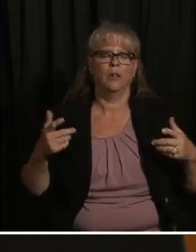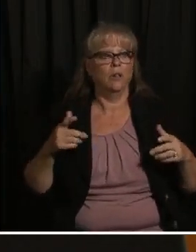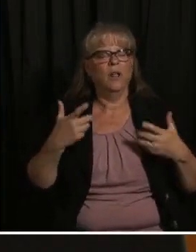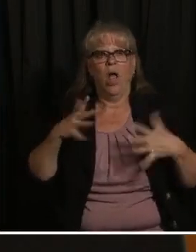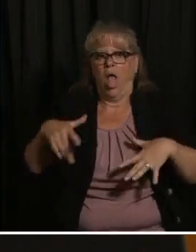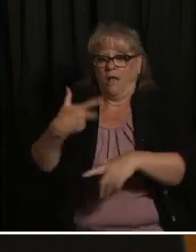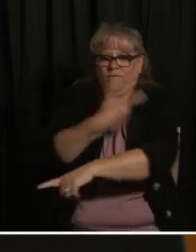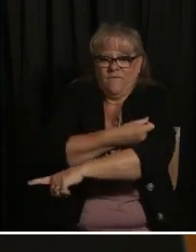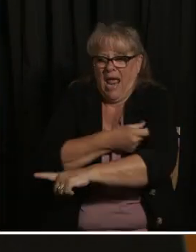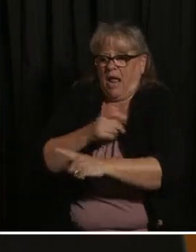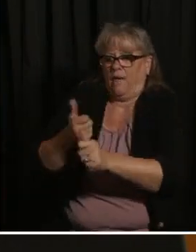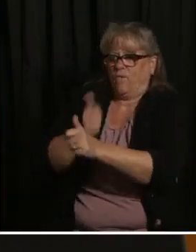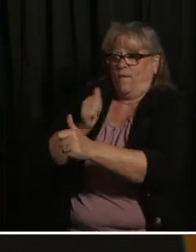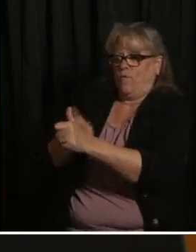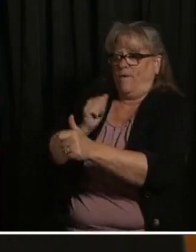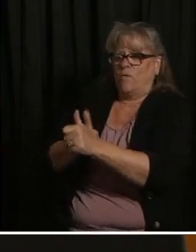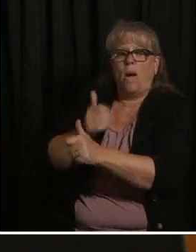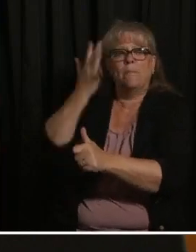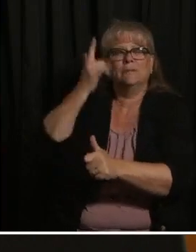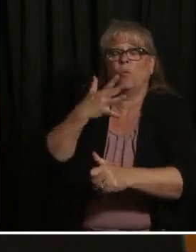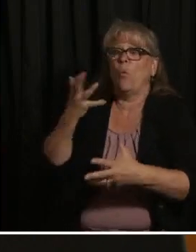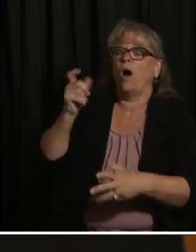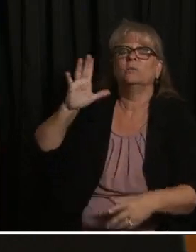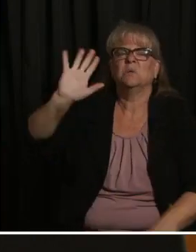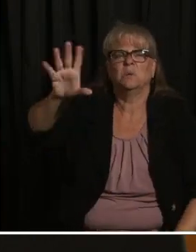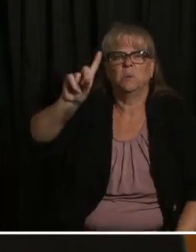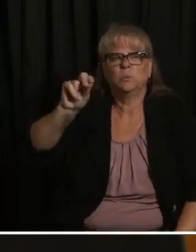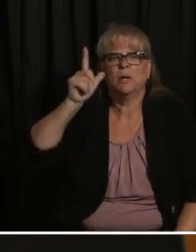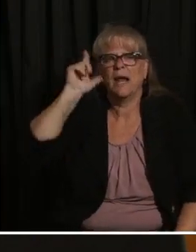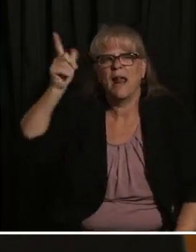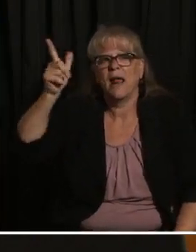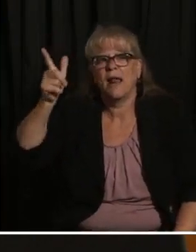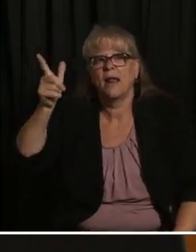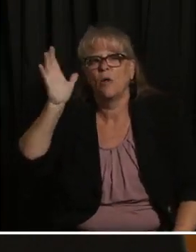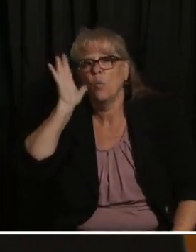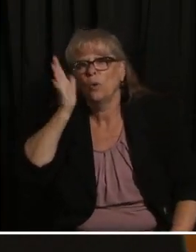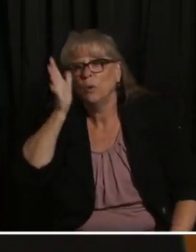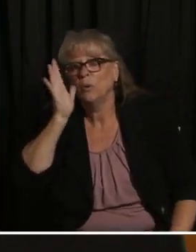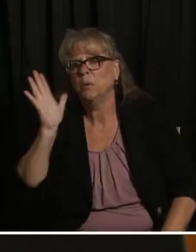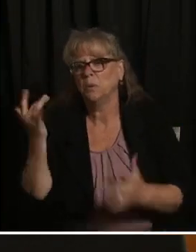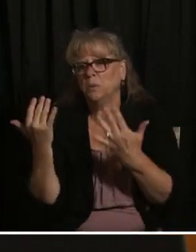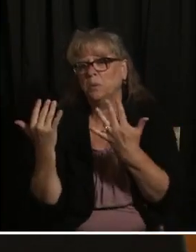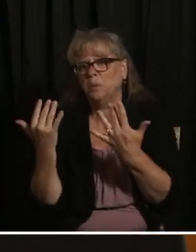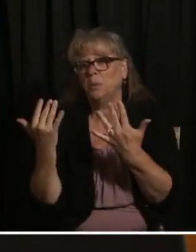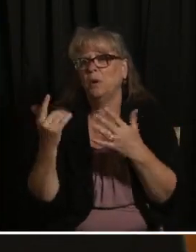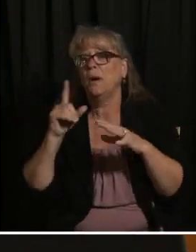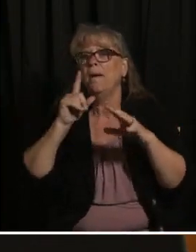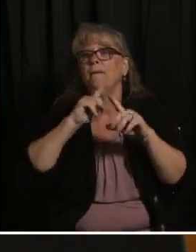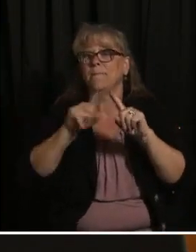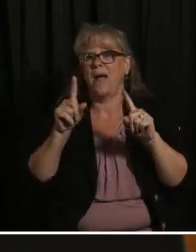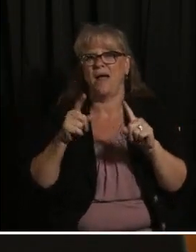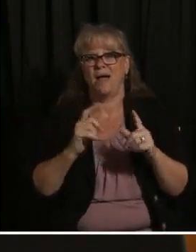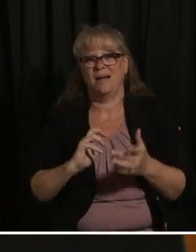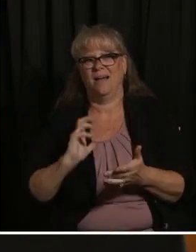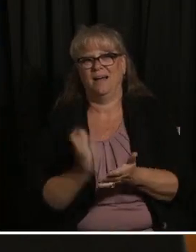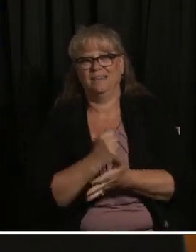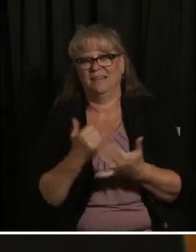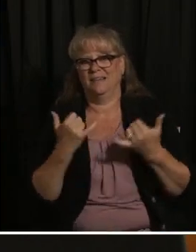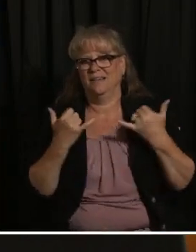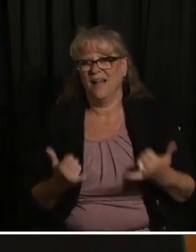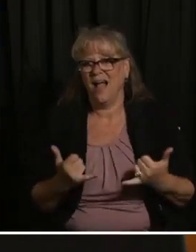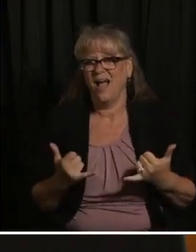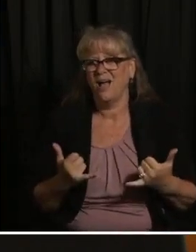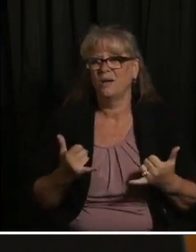someday someday someday and procrastinate there's a good reason to get it now and that's because you could be Colorado's next